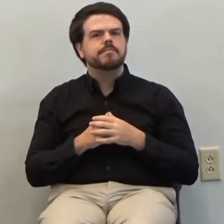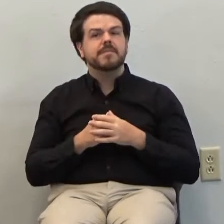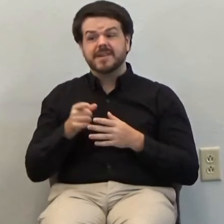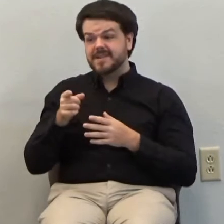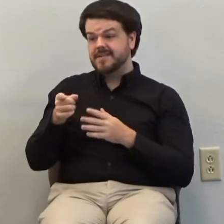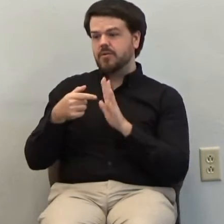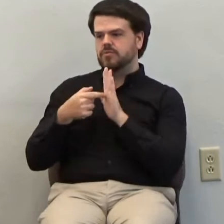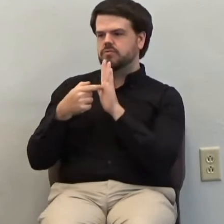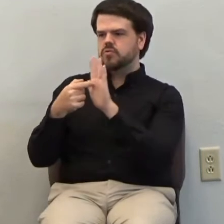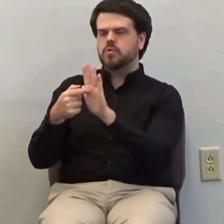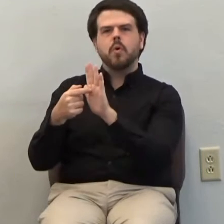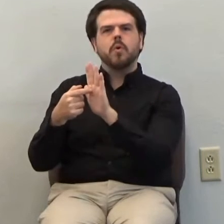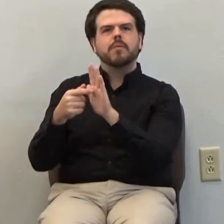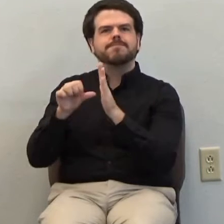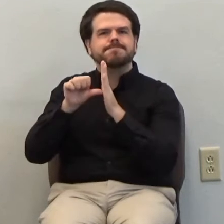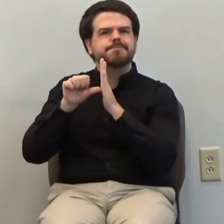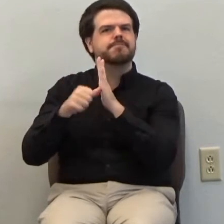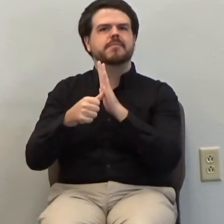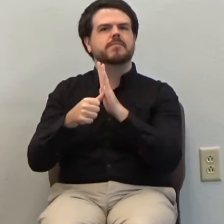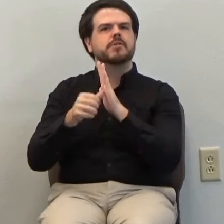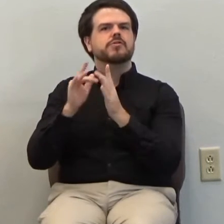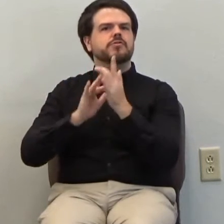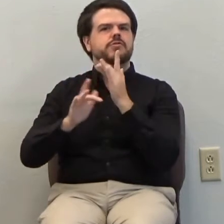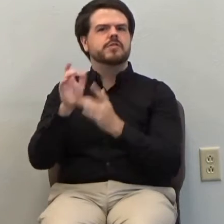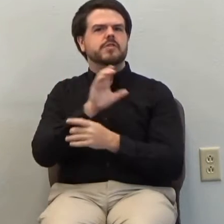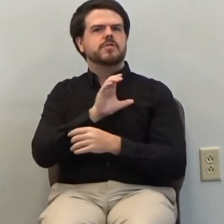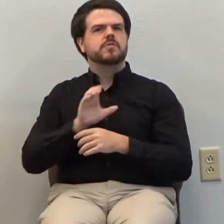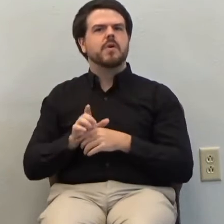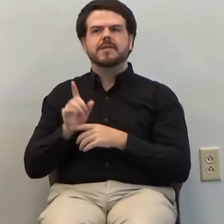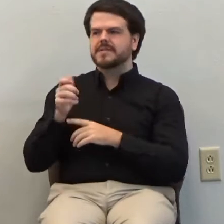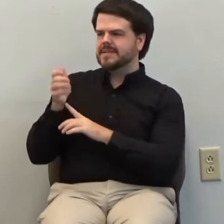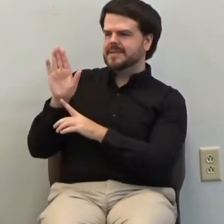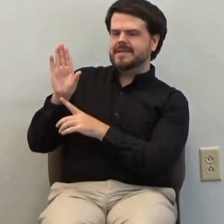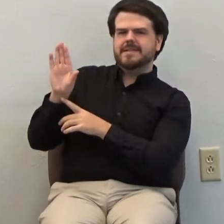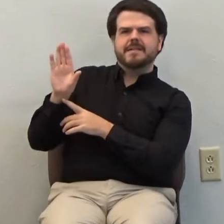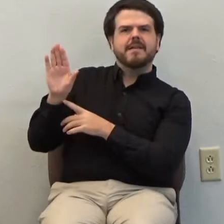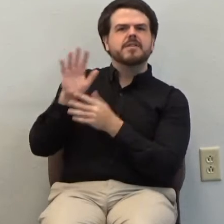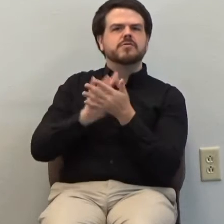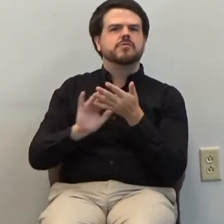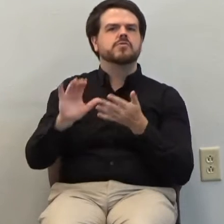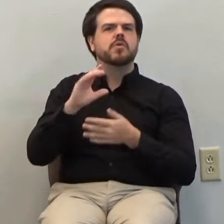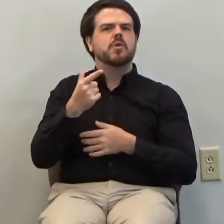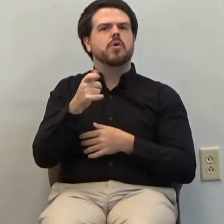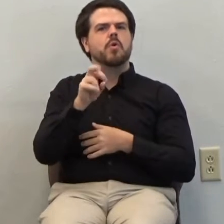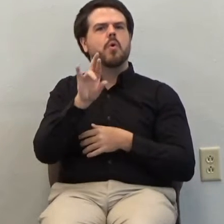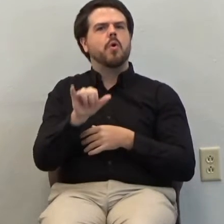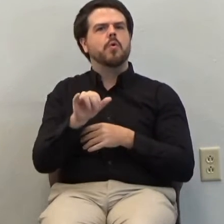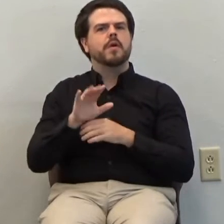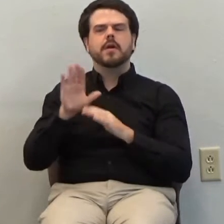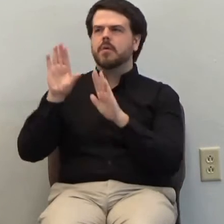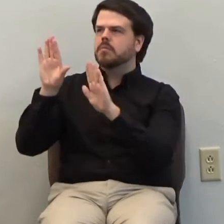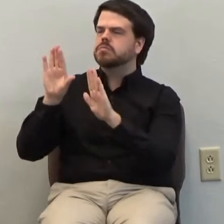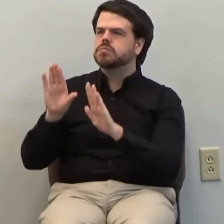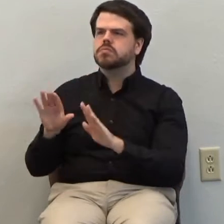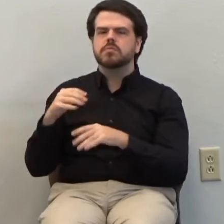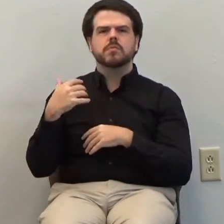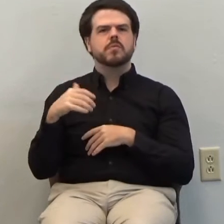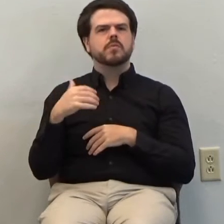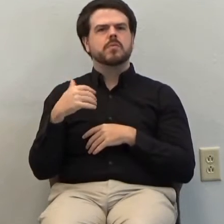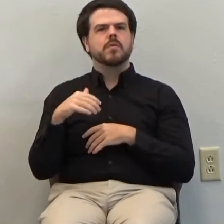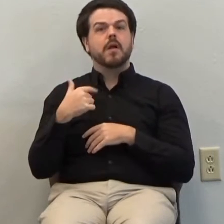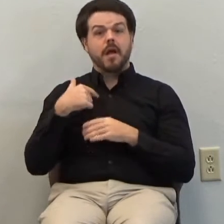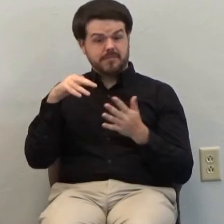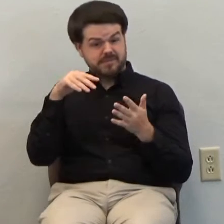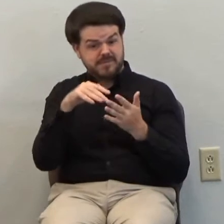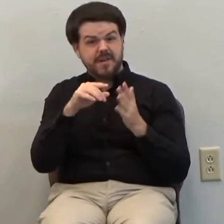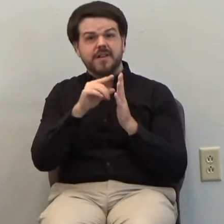glory of Jesus Christ, our Savior. As I've studied and meditated on these verses, my mind has been taken up in